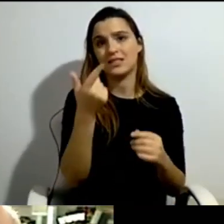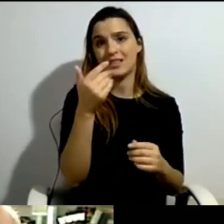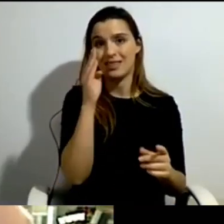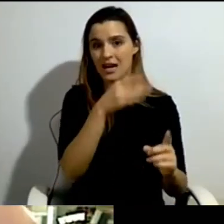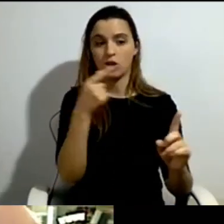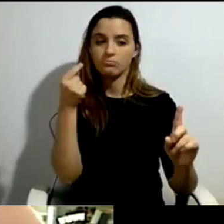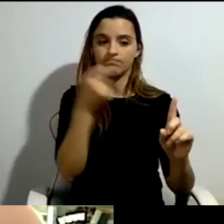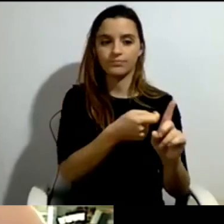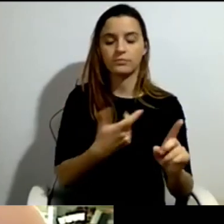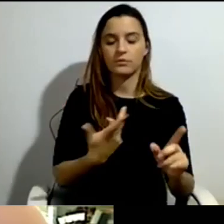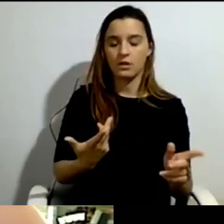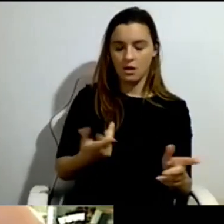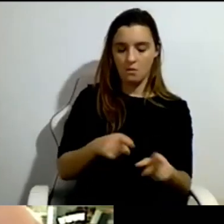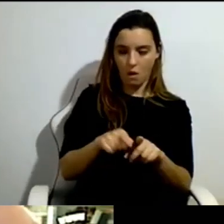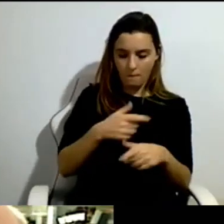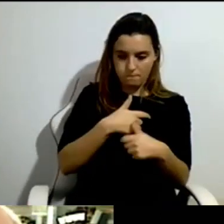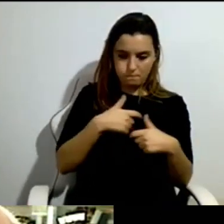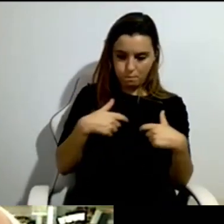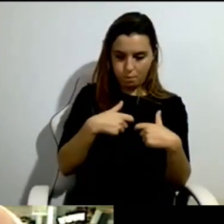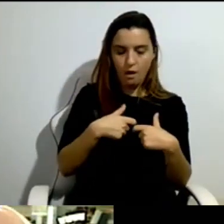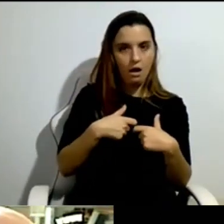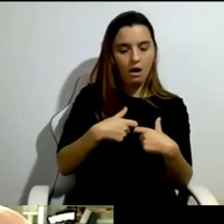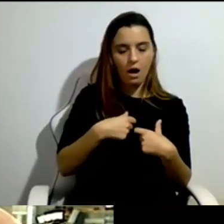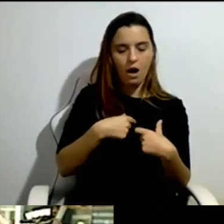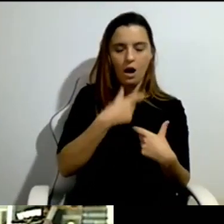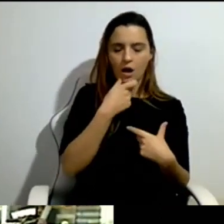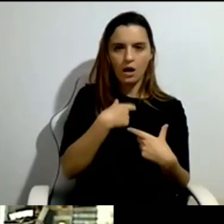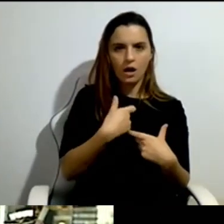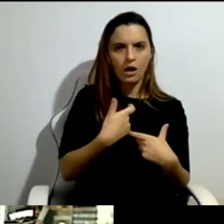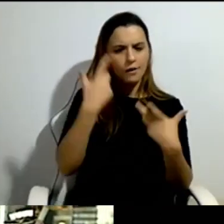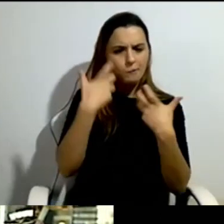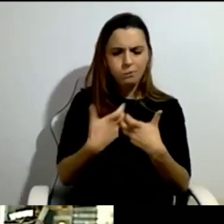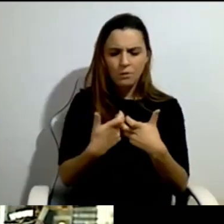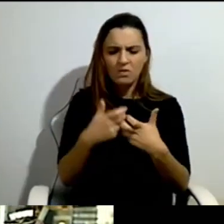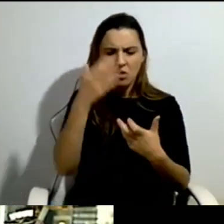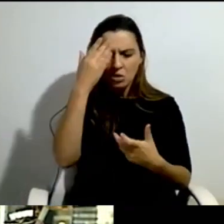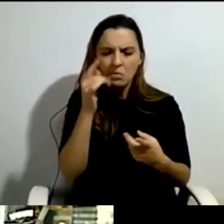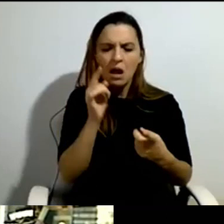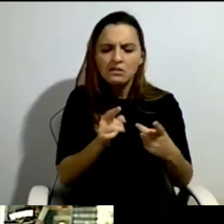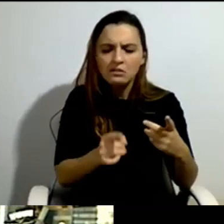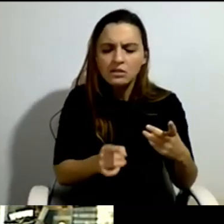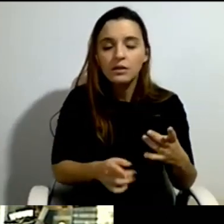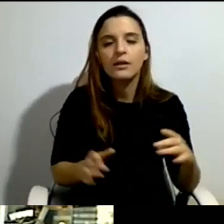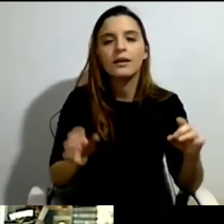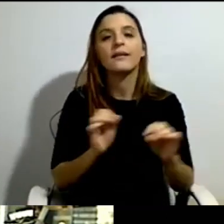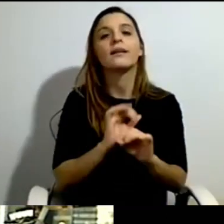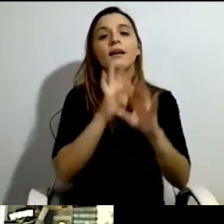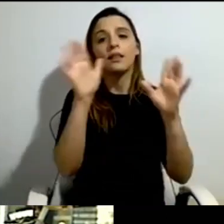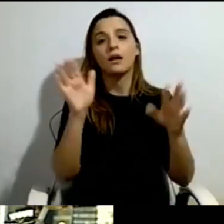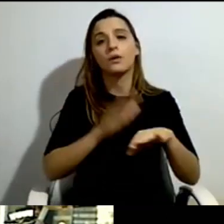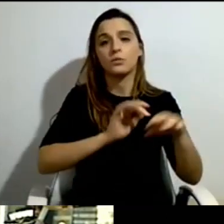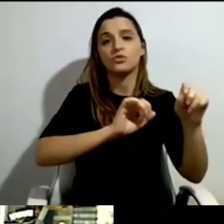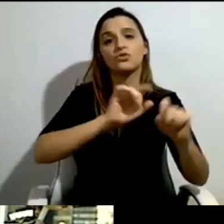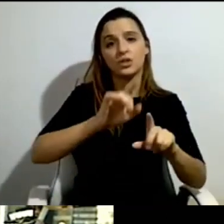about our numbers. Later, the Office for Statistics not only approved our numbers, they said we were